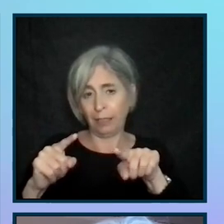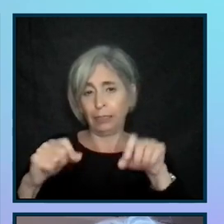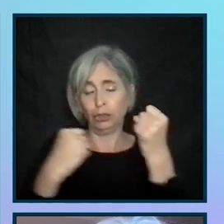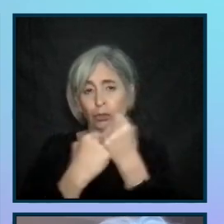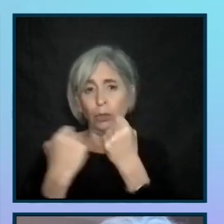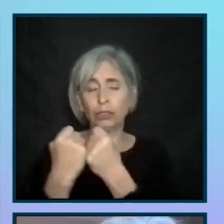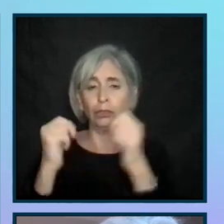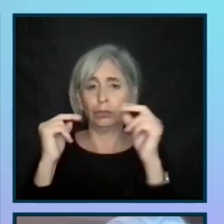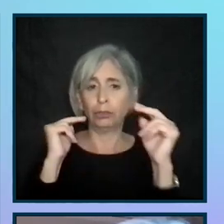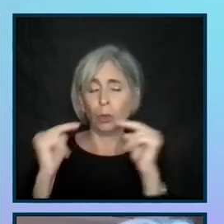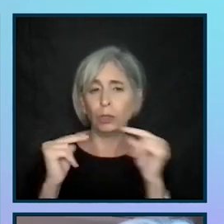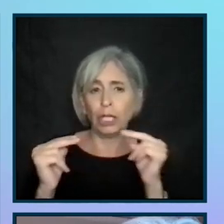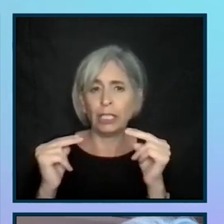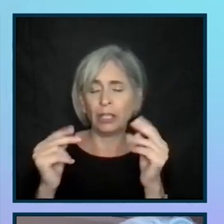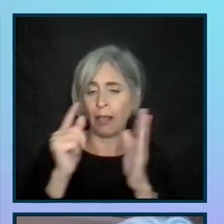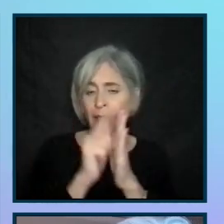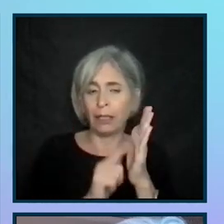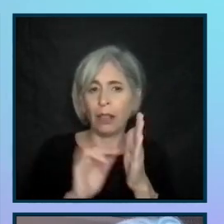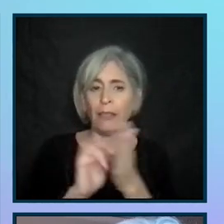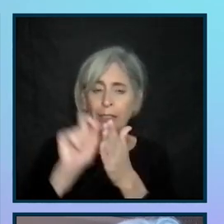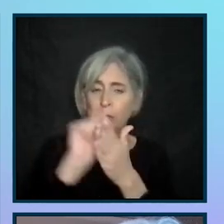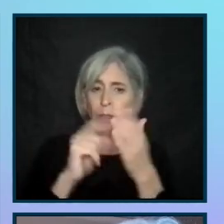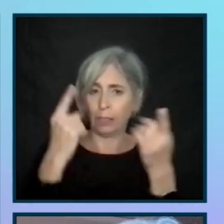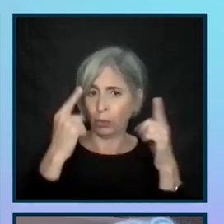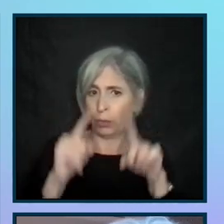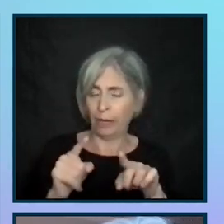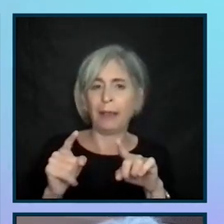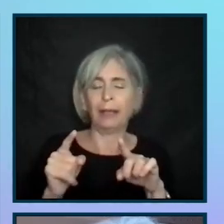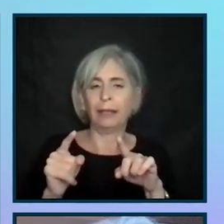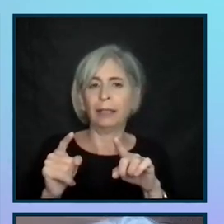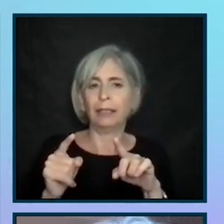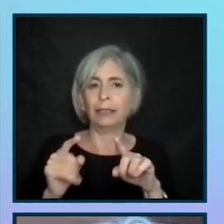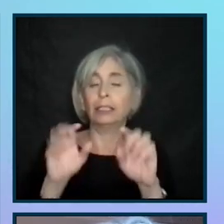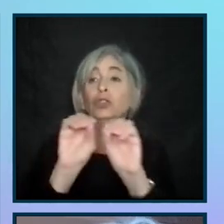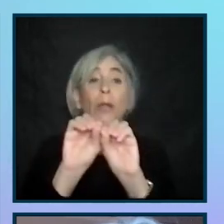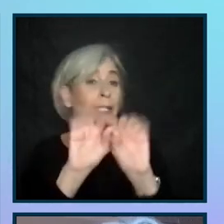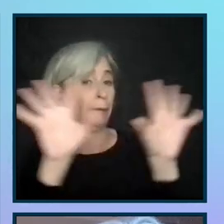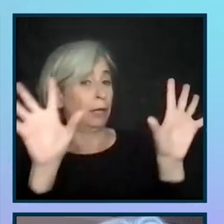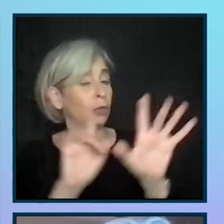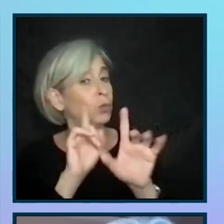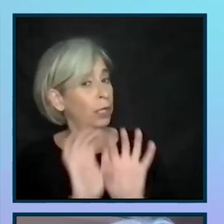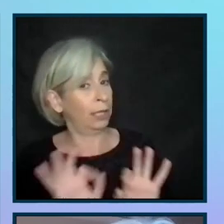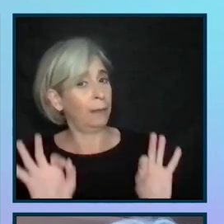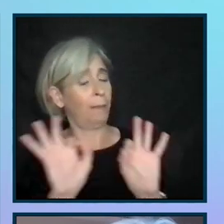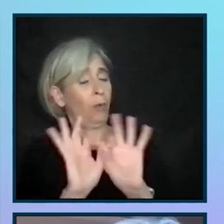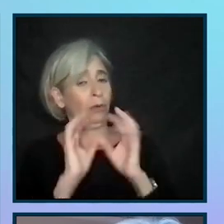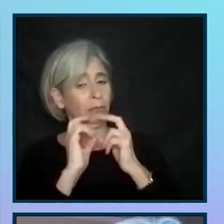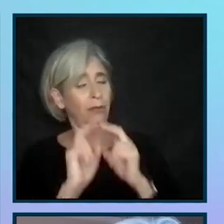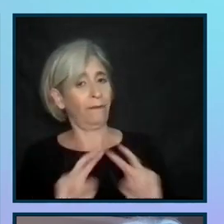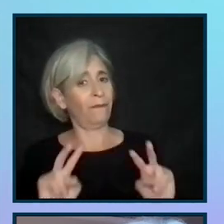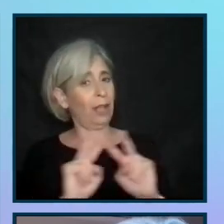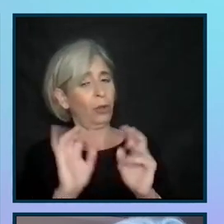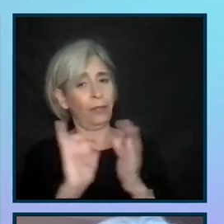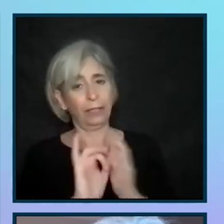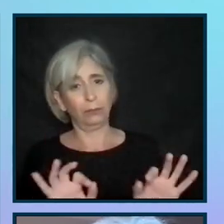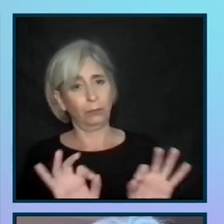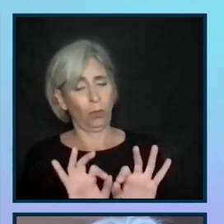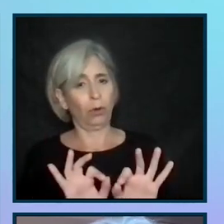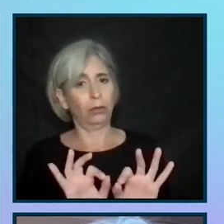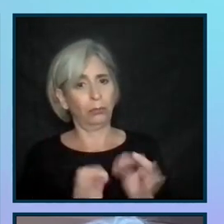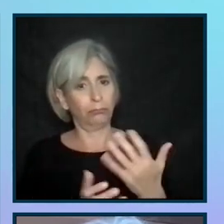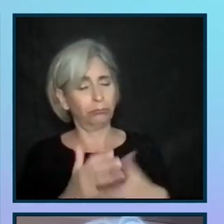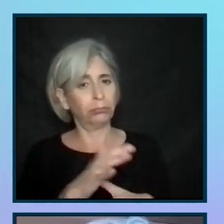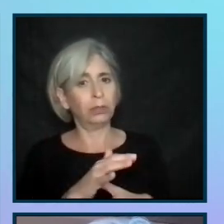legal context. The goal is always a written agreement. Transparency is a key value of mine personally, as well as the